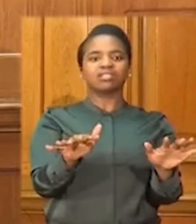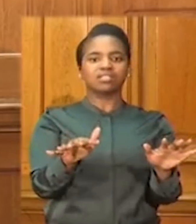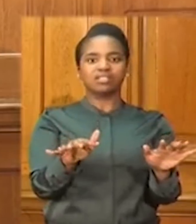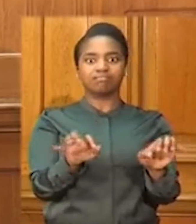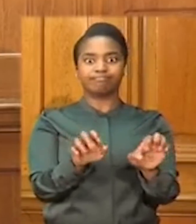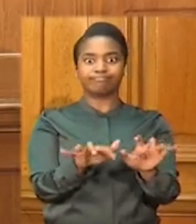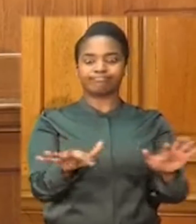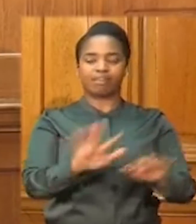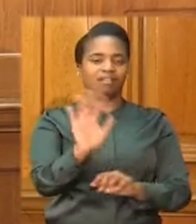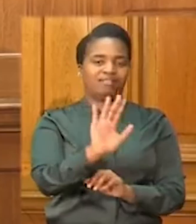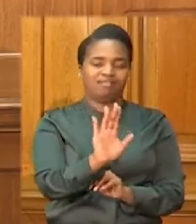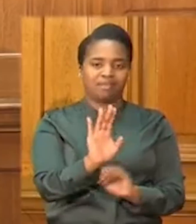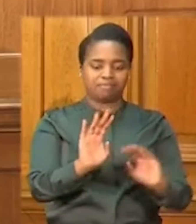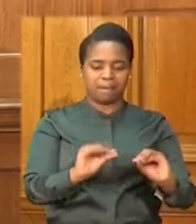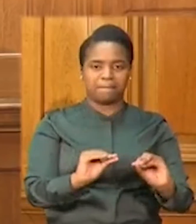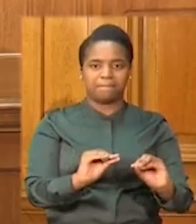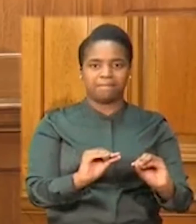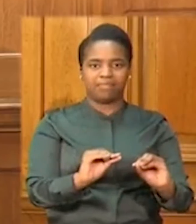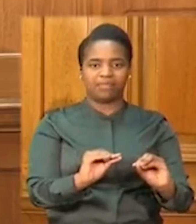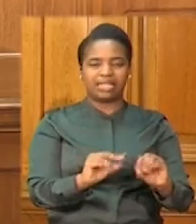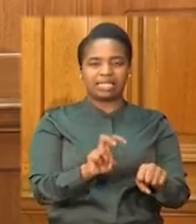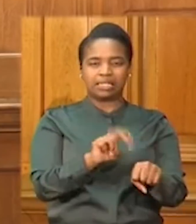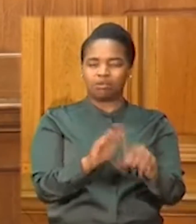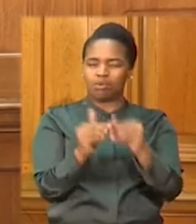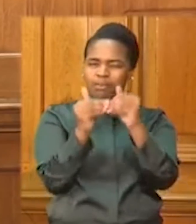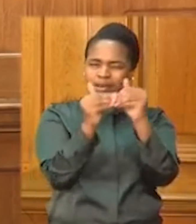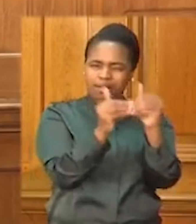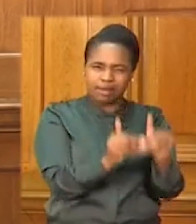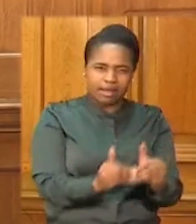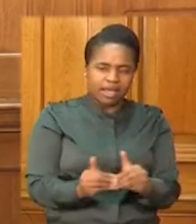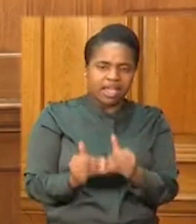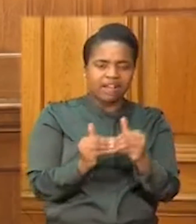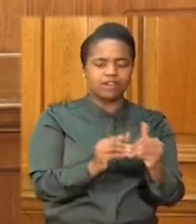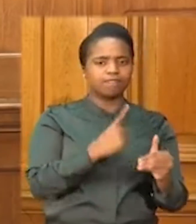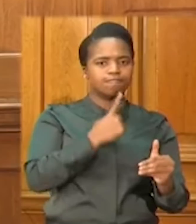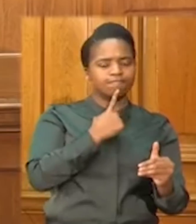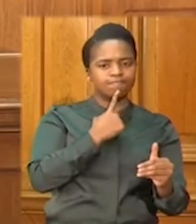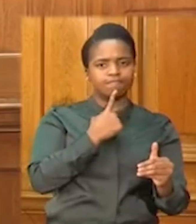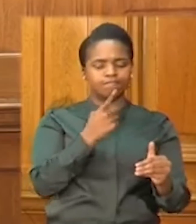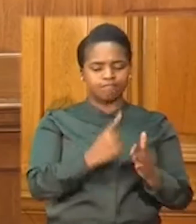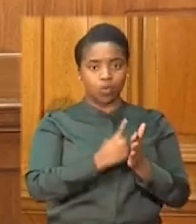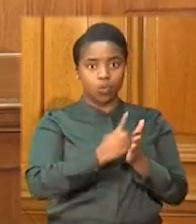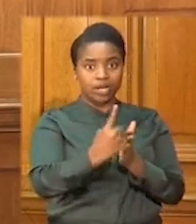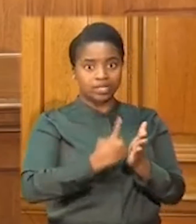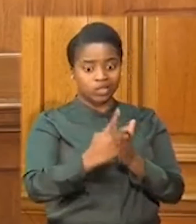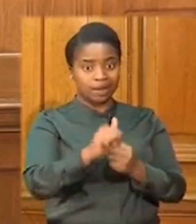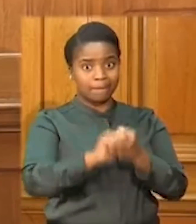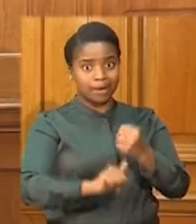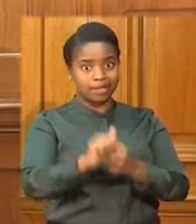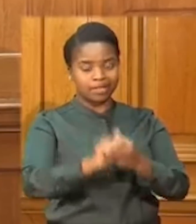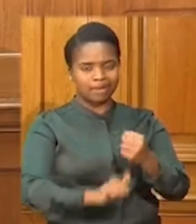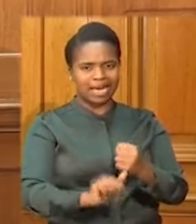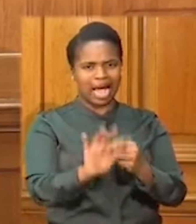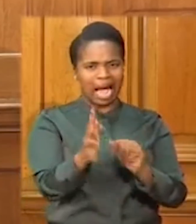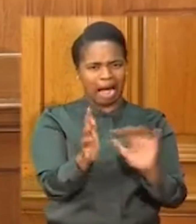We will therefore need to act with agility and flexibility in the weeks and months ahead